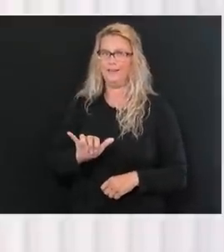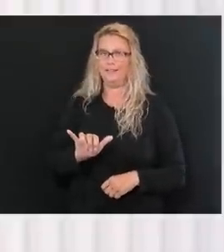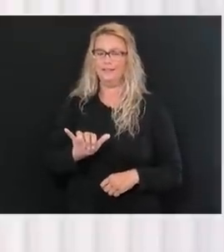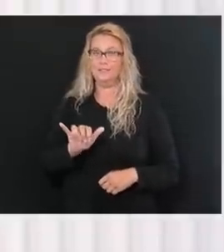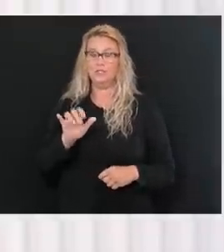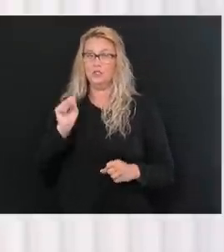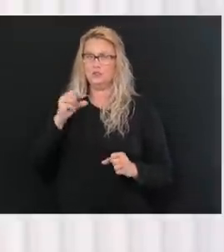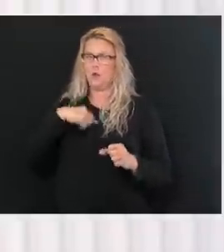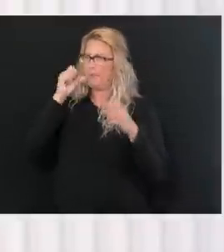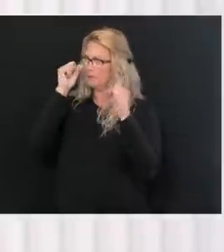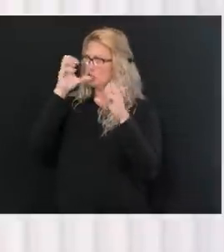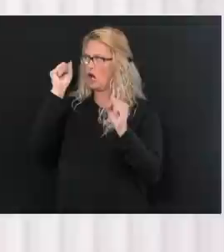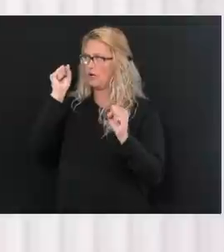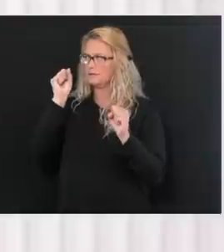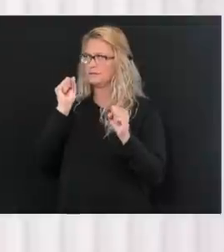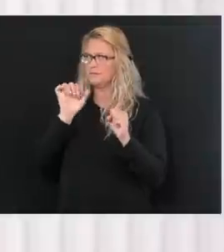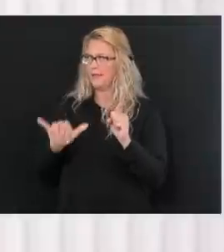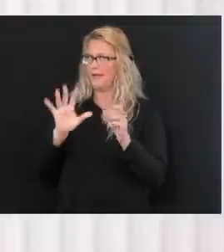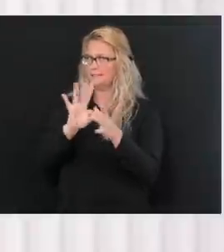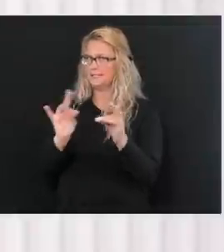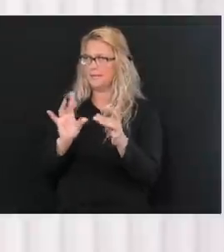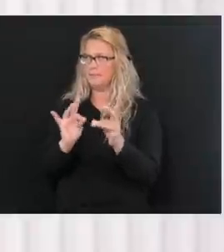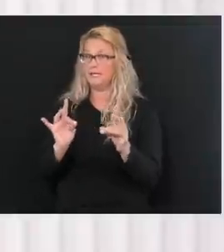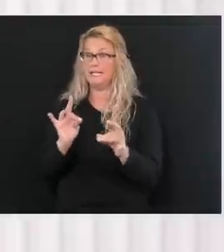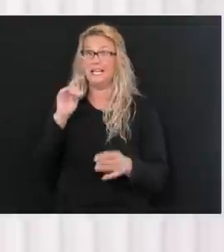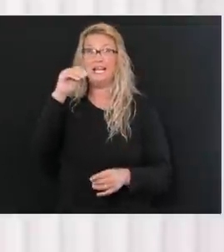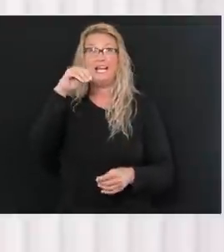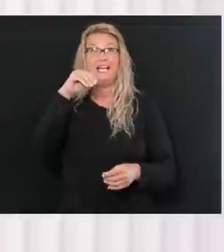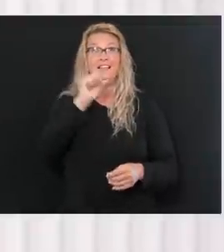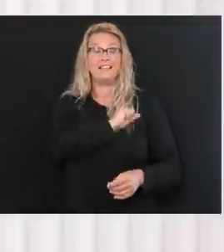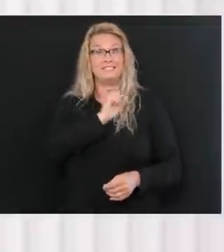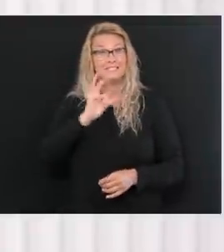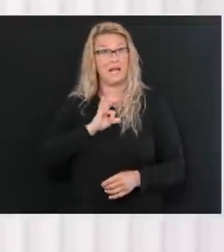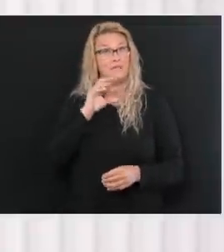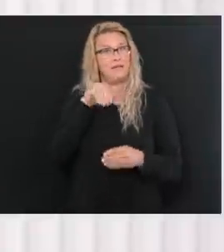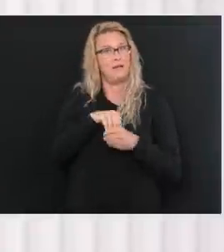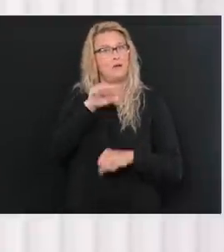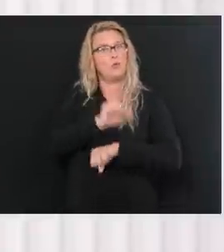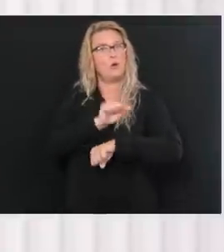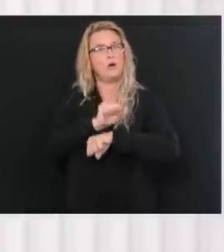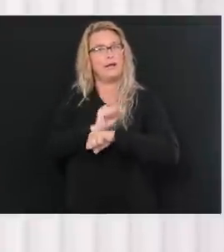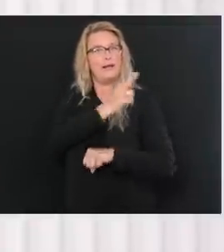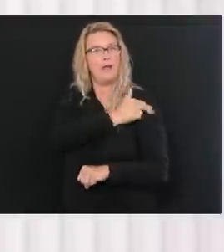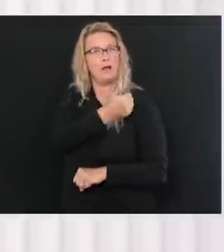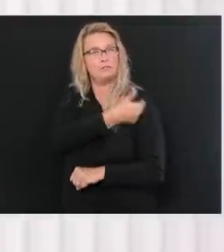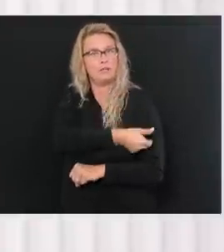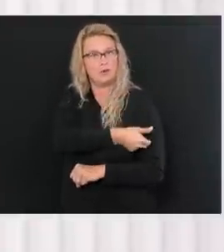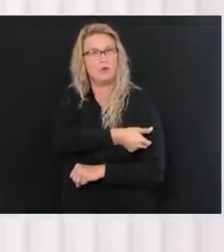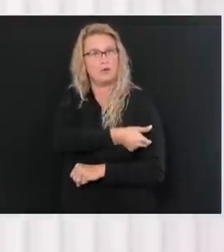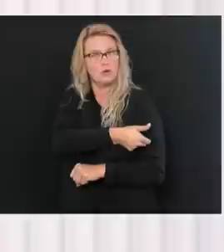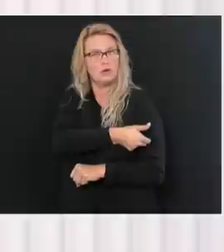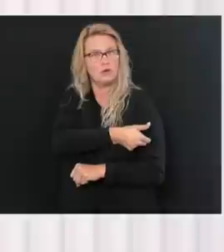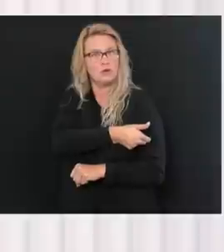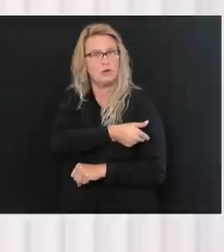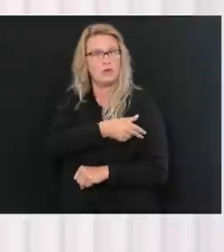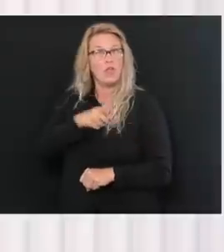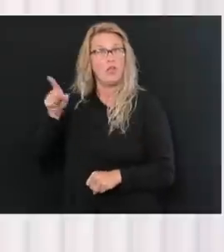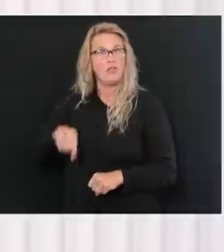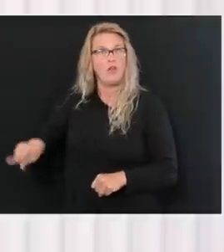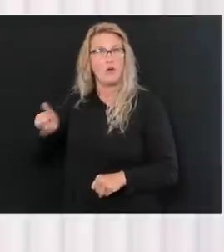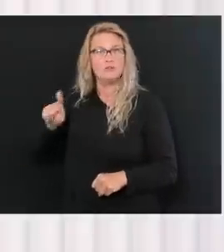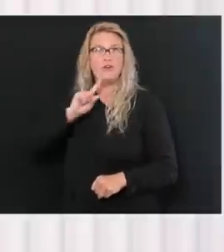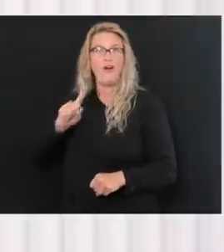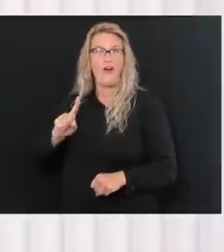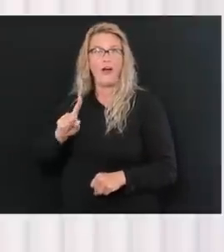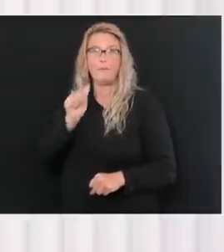by that. Uh, in terms of the staff in hospitals, uh, those, those are independent, uh, entities, private entities.